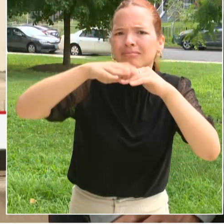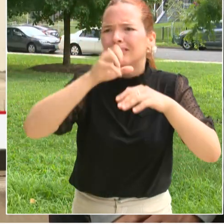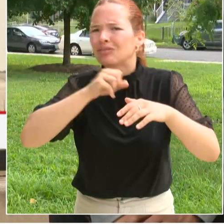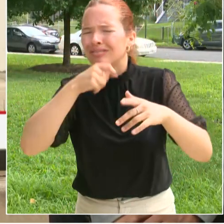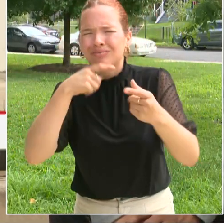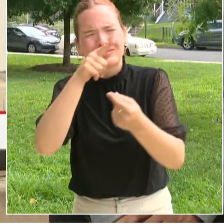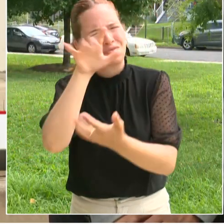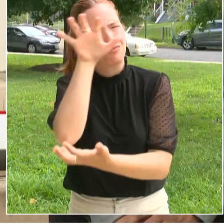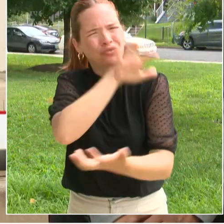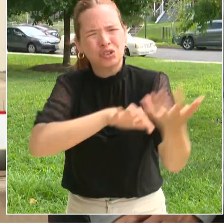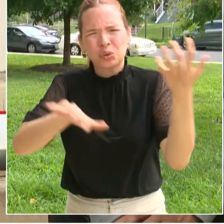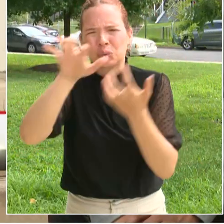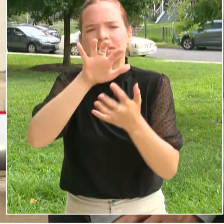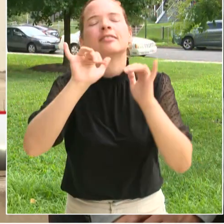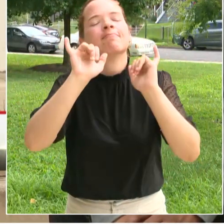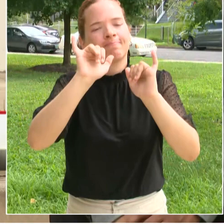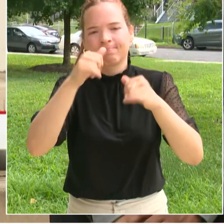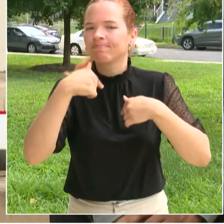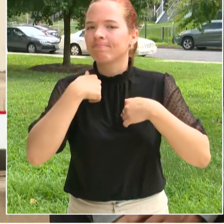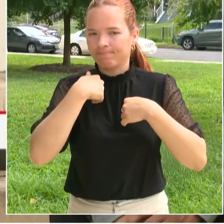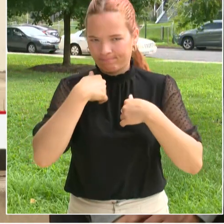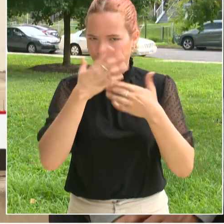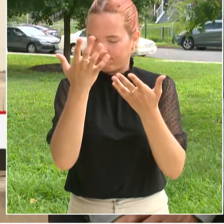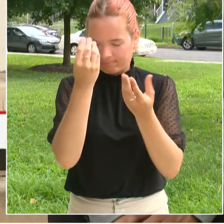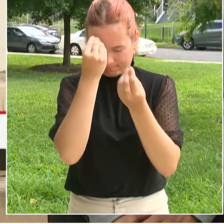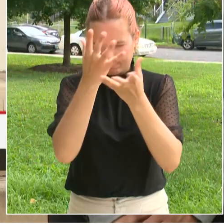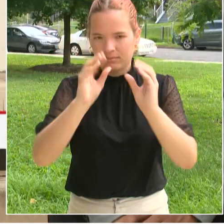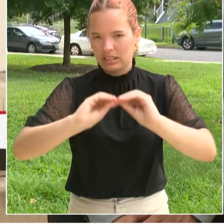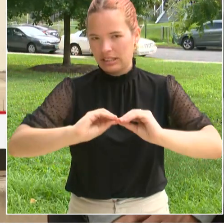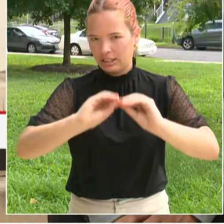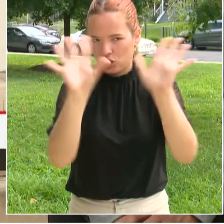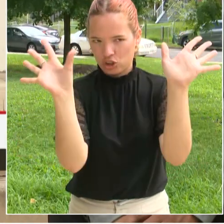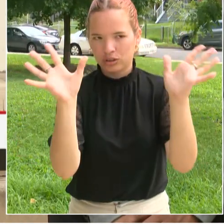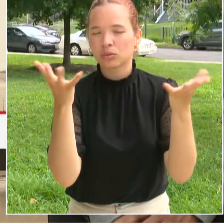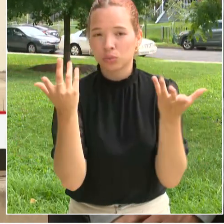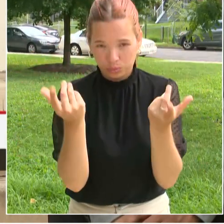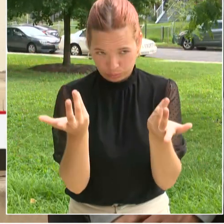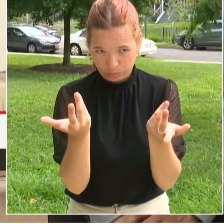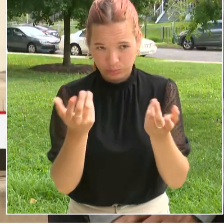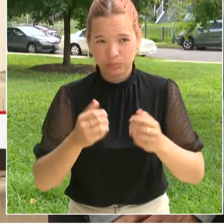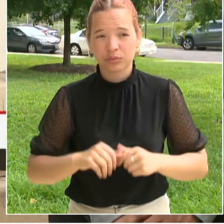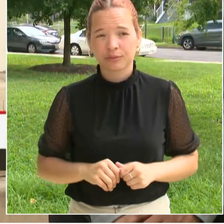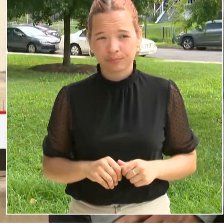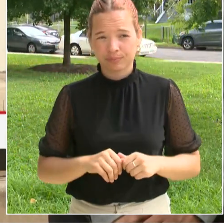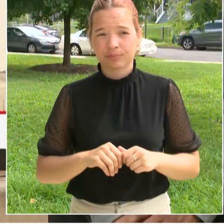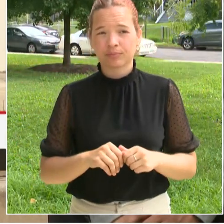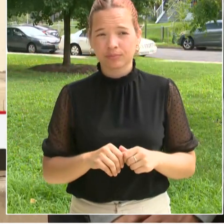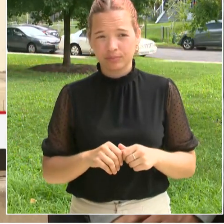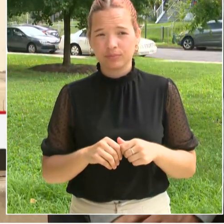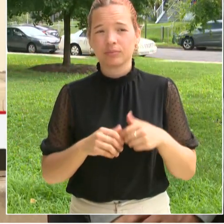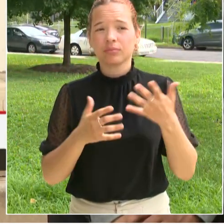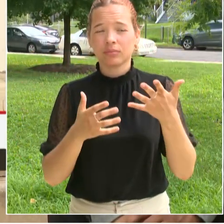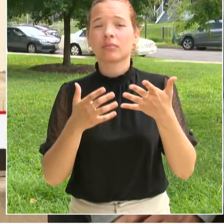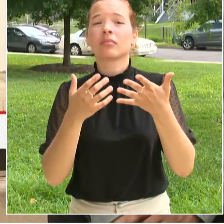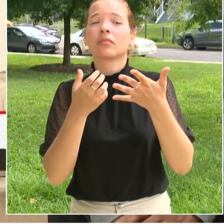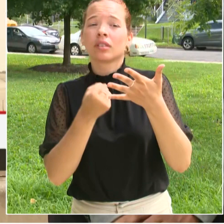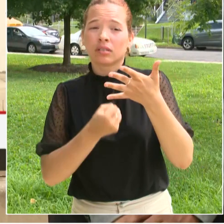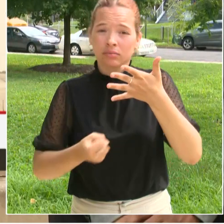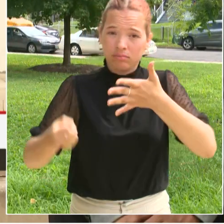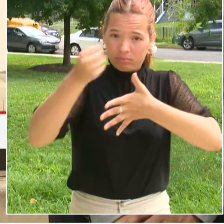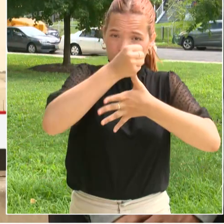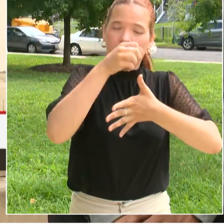way for families to think about it is to think about the big vaccine visits, which are for kids who are age four or five years old,